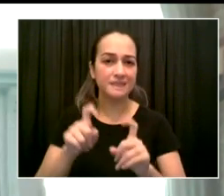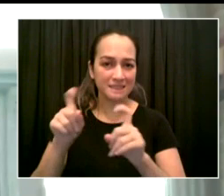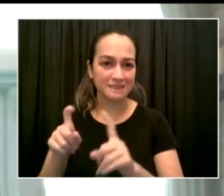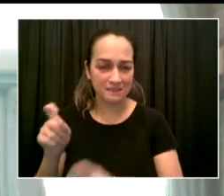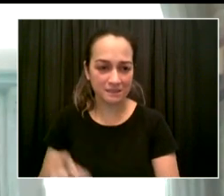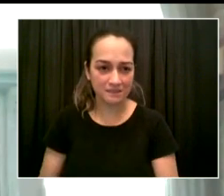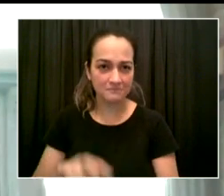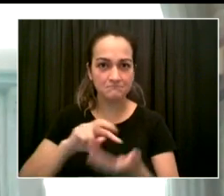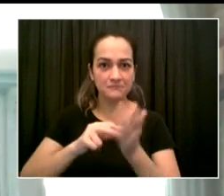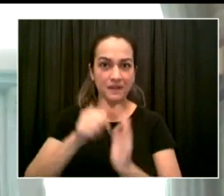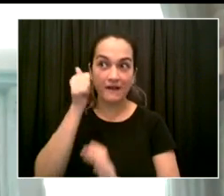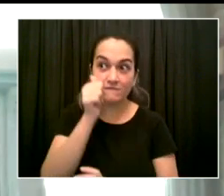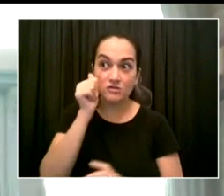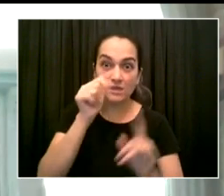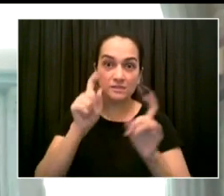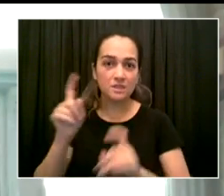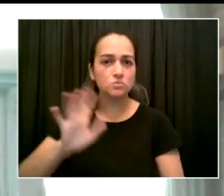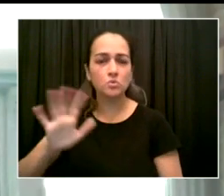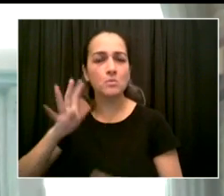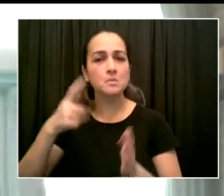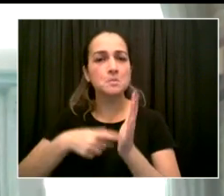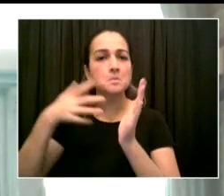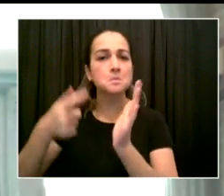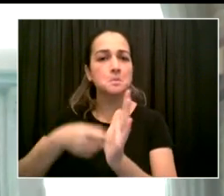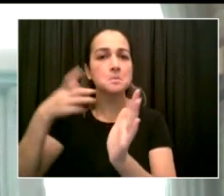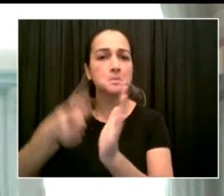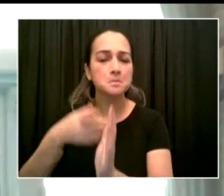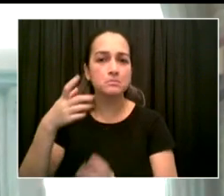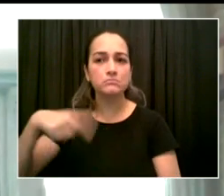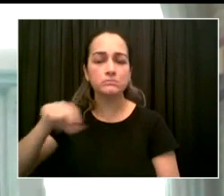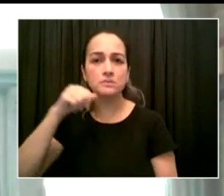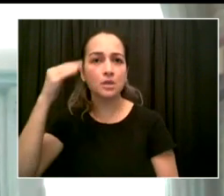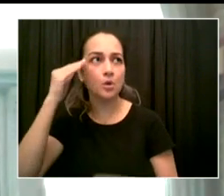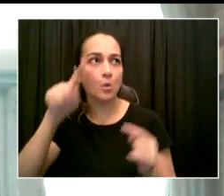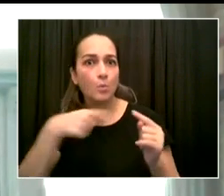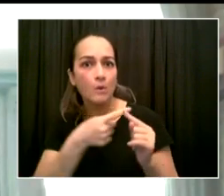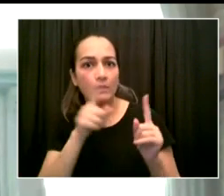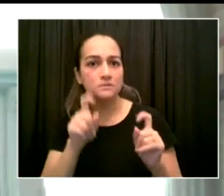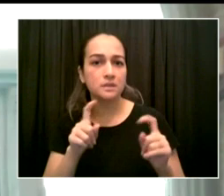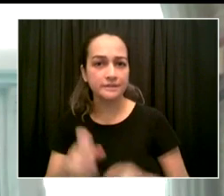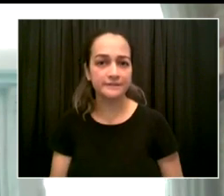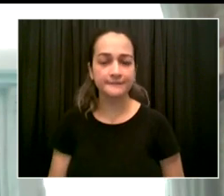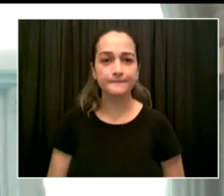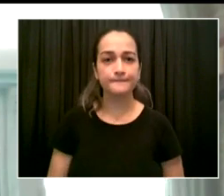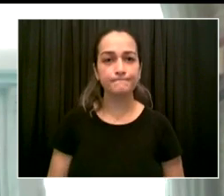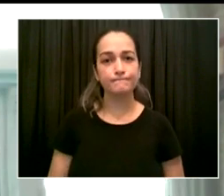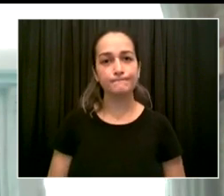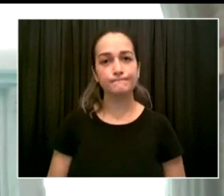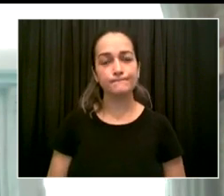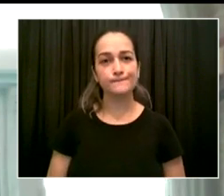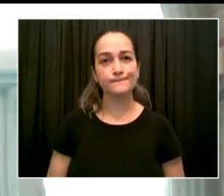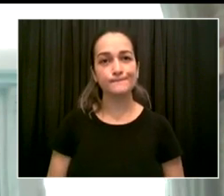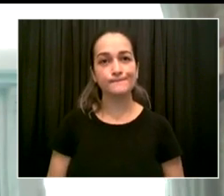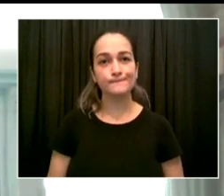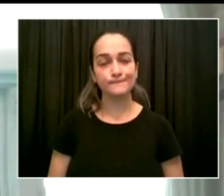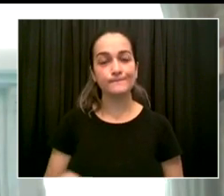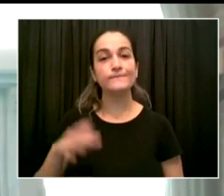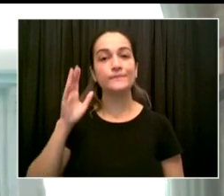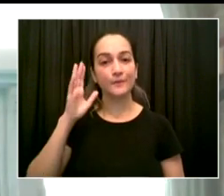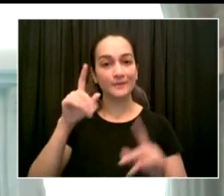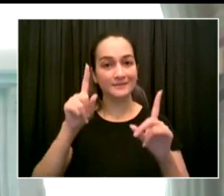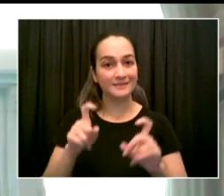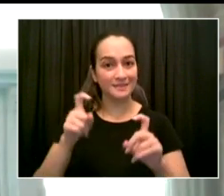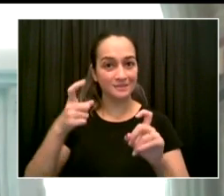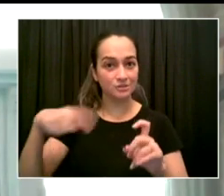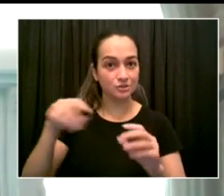tested twice a month. The information from those tests and all other reports of positive COVID-19 tests will be